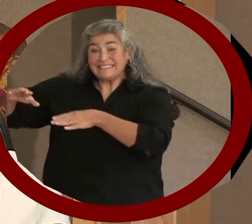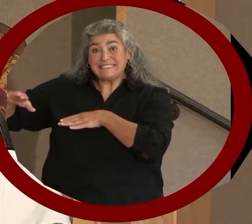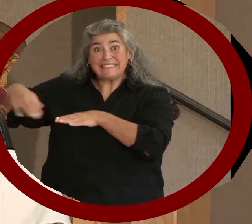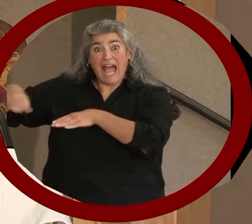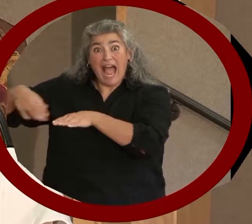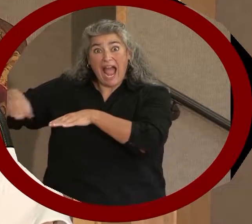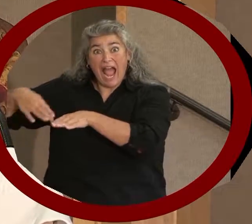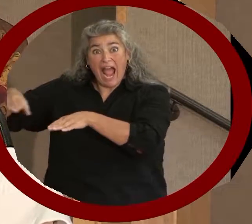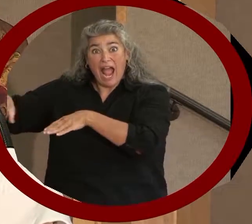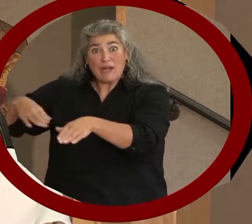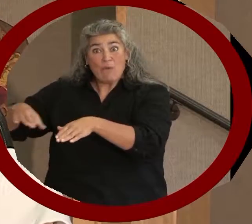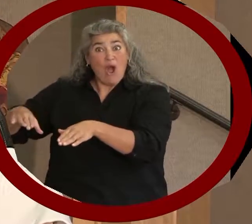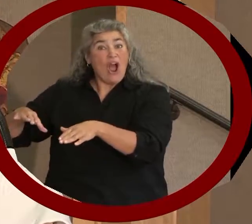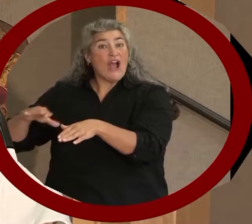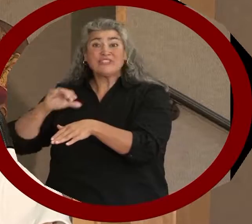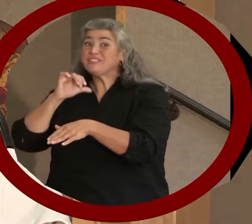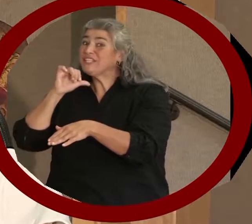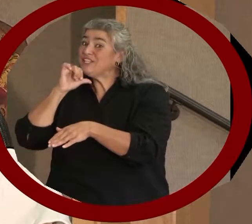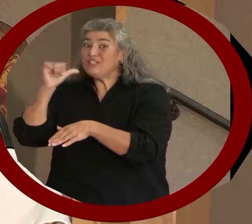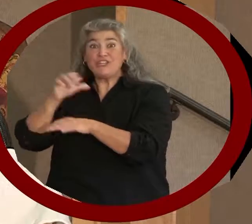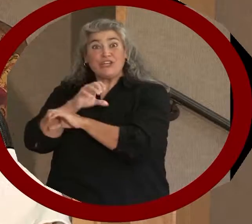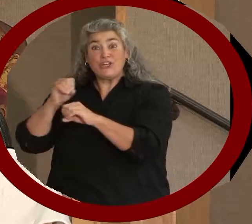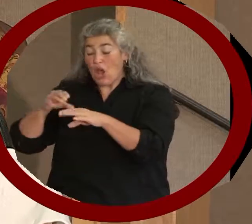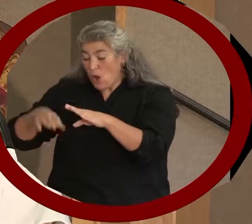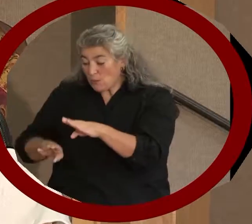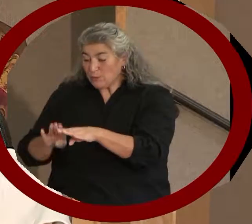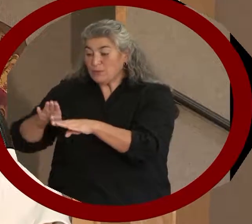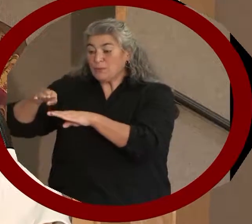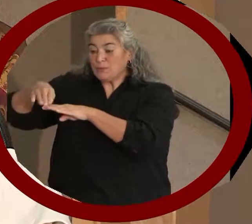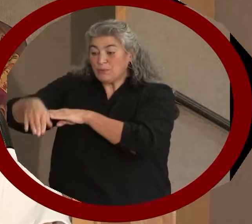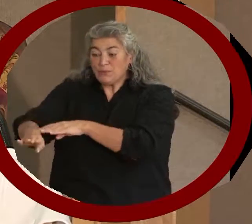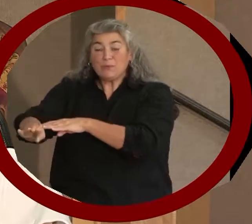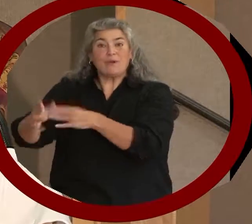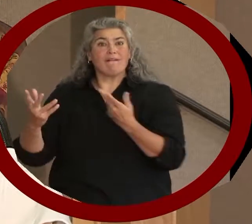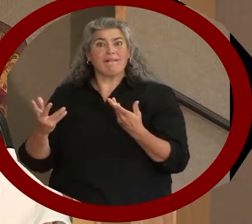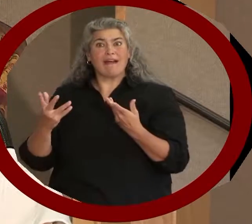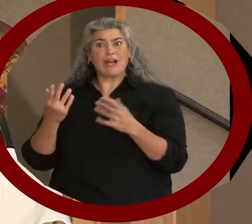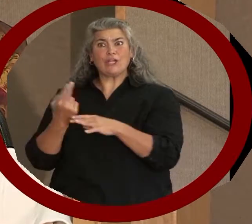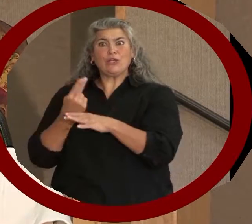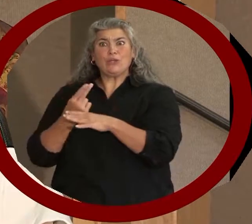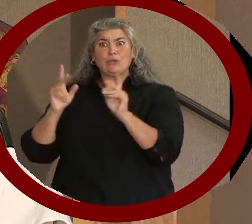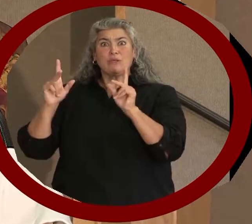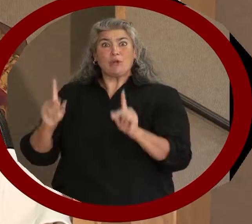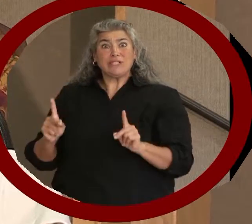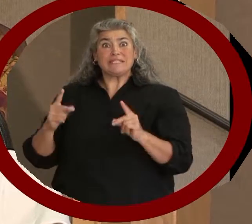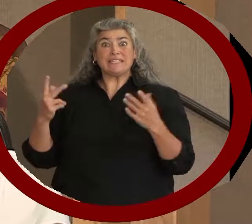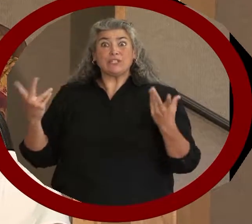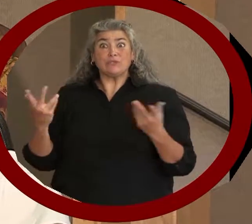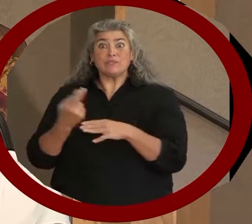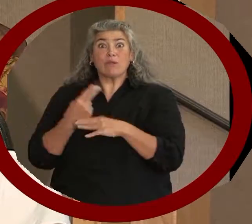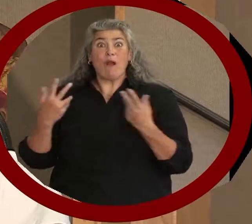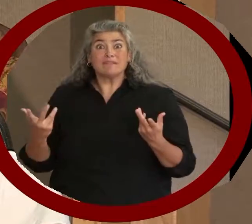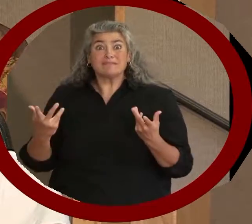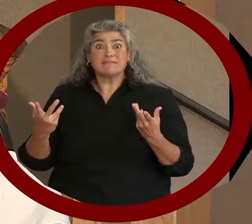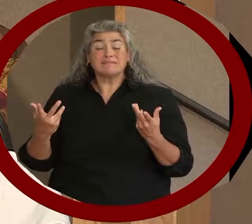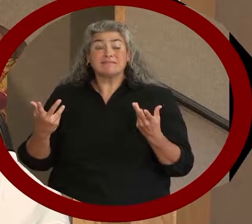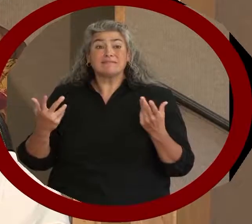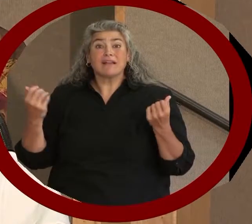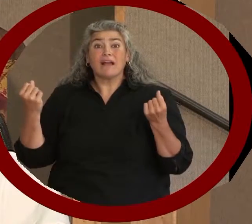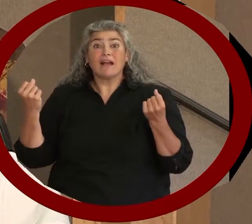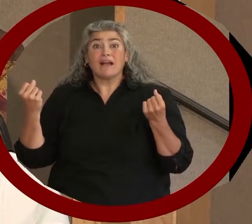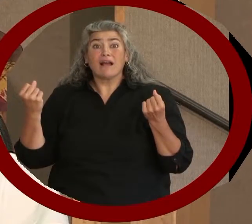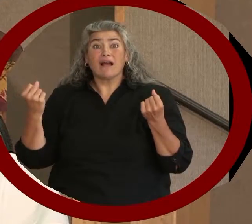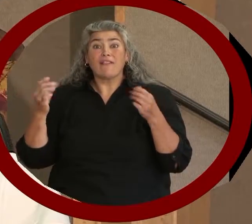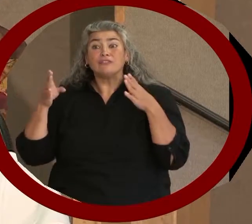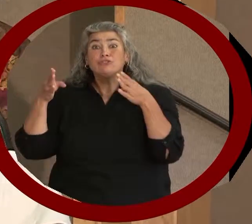curb cuts. So oftentimes you would see a person using a wheelchair traveling along the path of travel as other